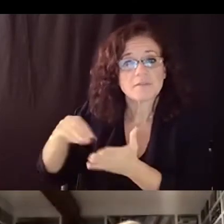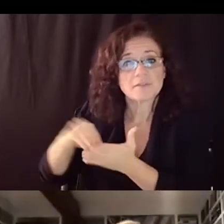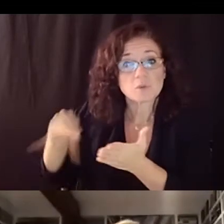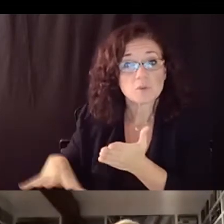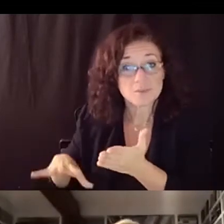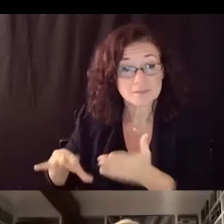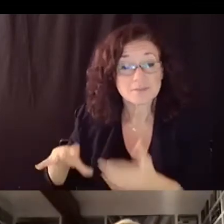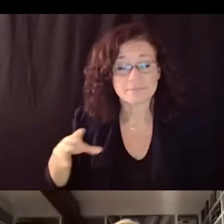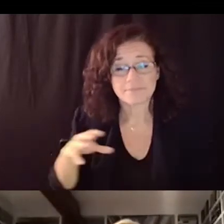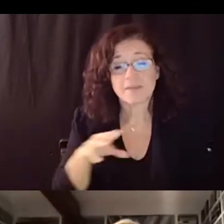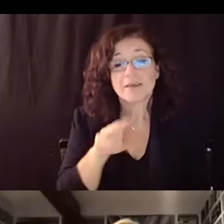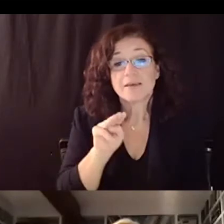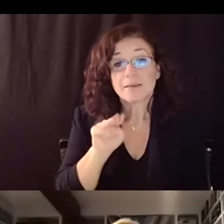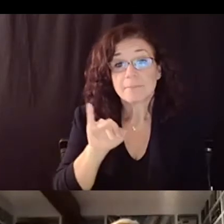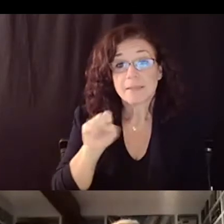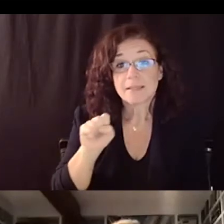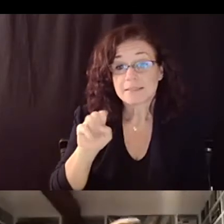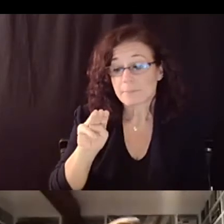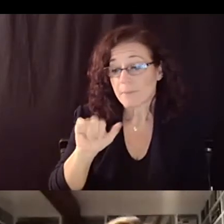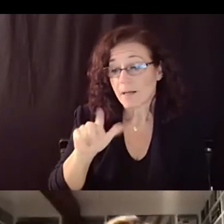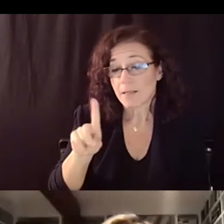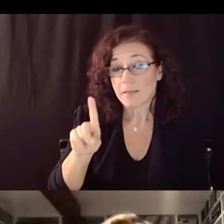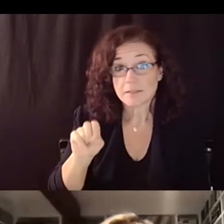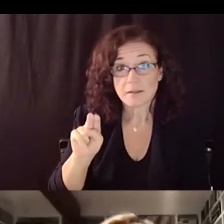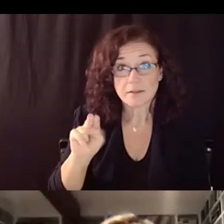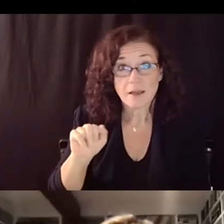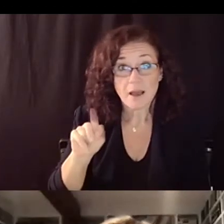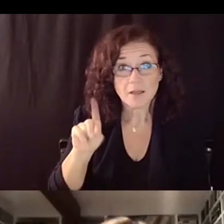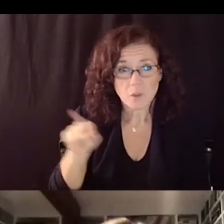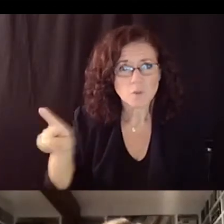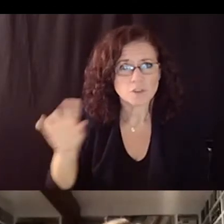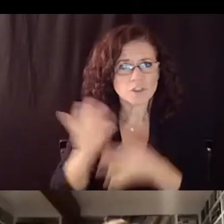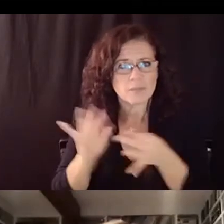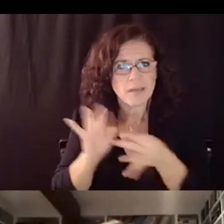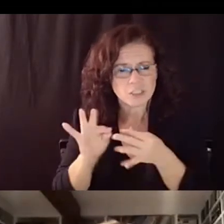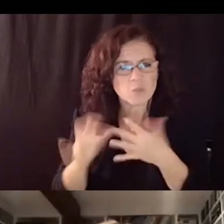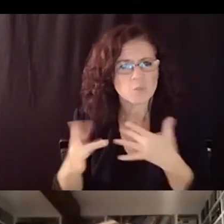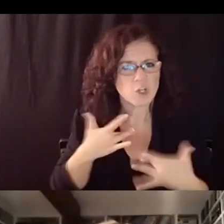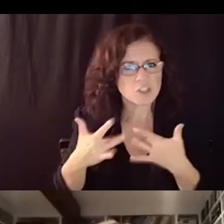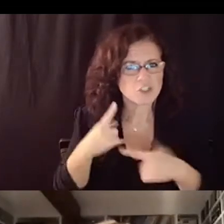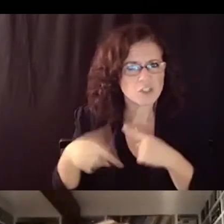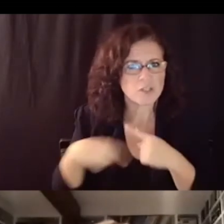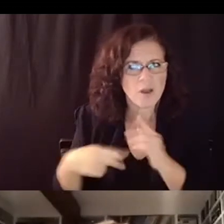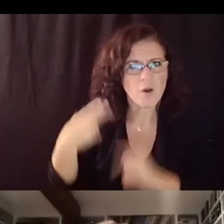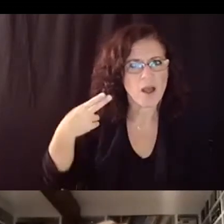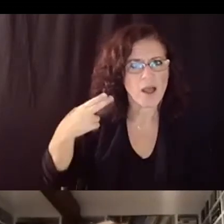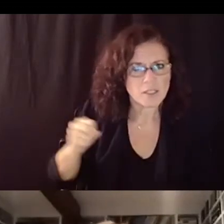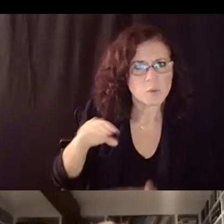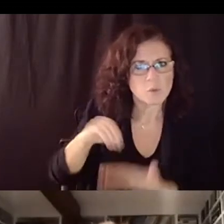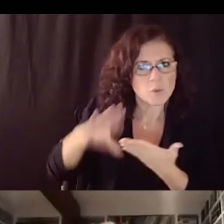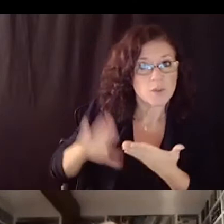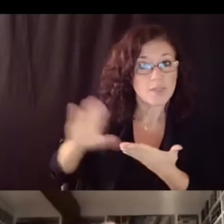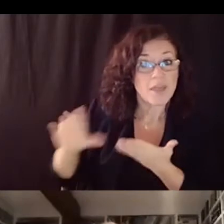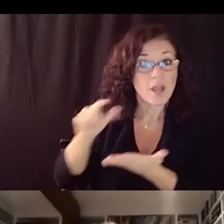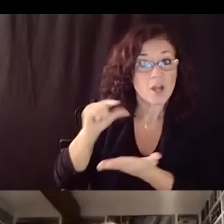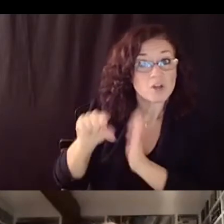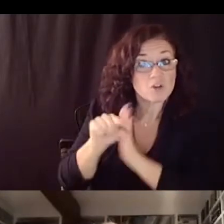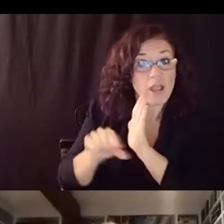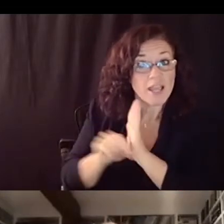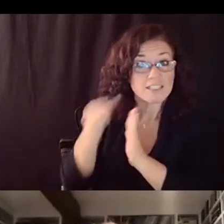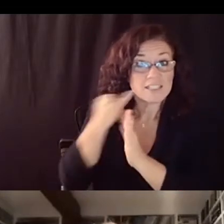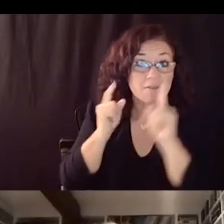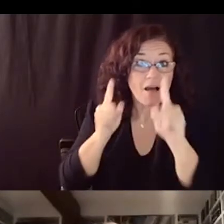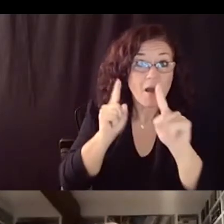school students and the impact of the grades you know of course we're concerned right now with um mental